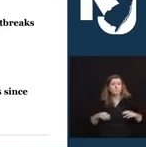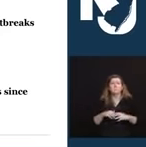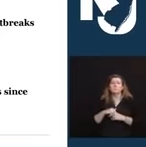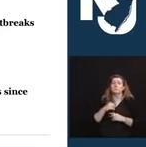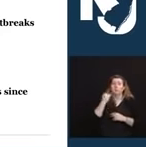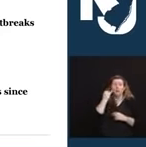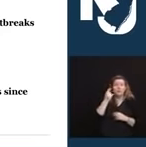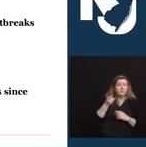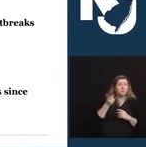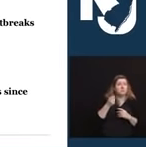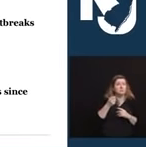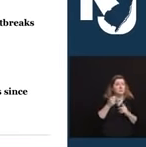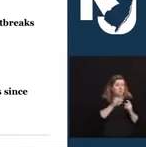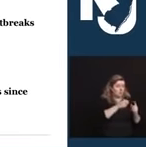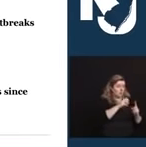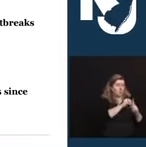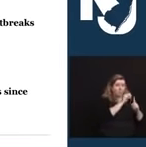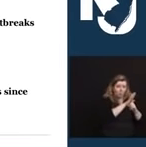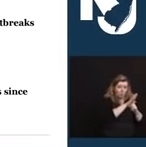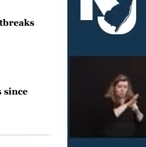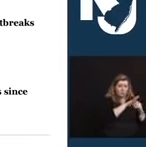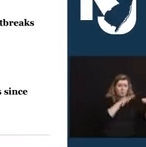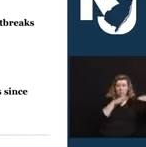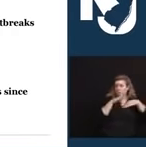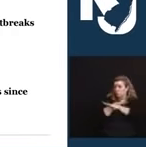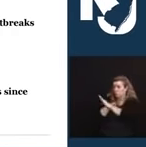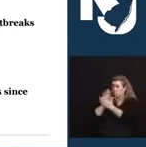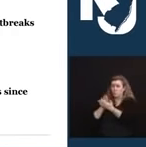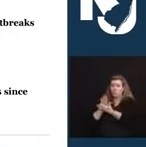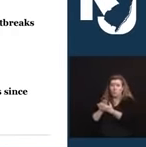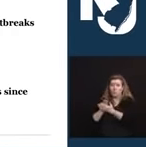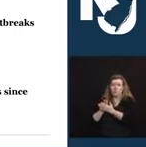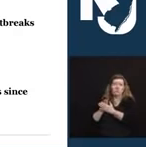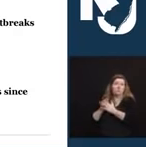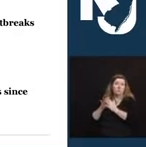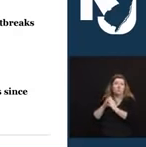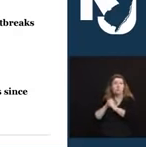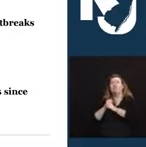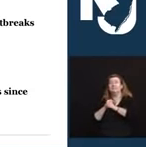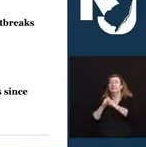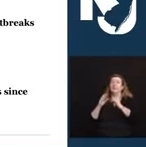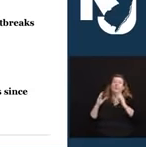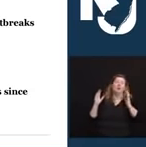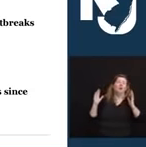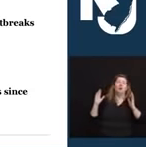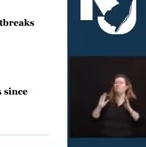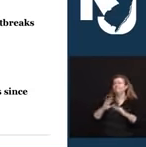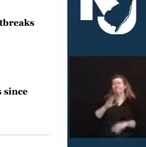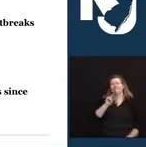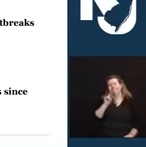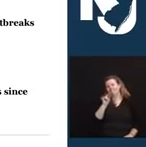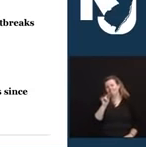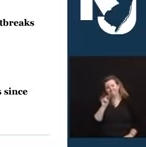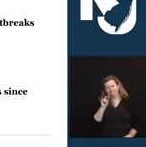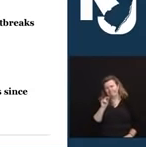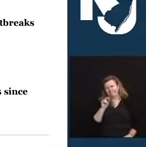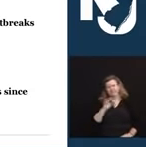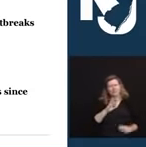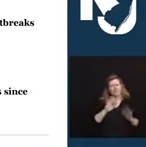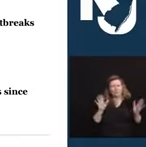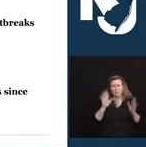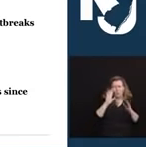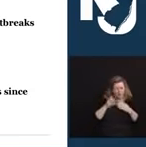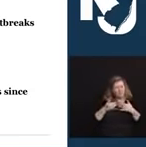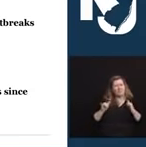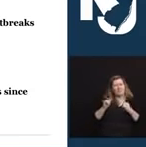exposed and not expect something to happen inside the walls. And secondly, while this is an extraordinary accomplishment, this is a